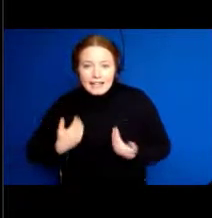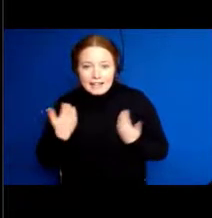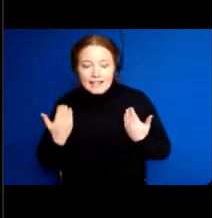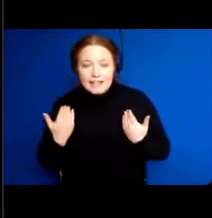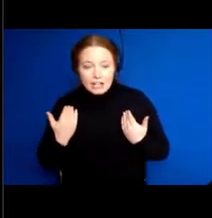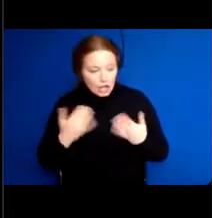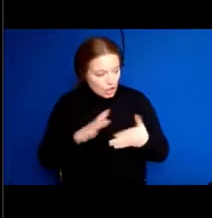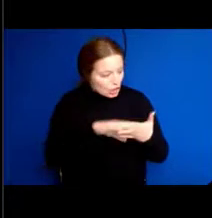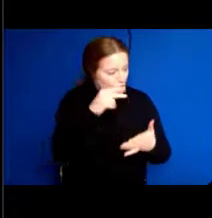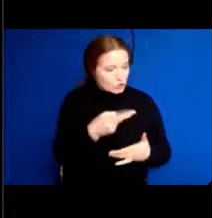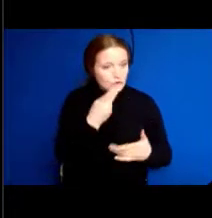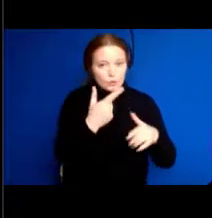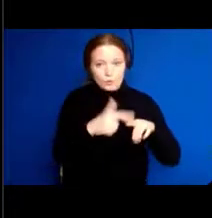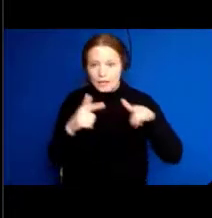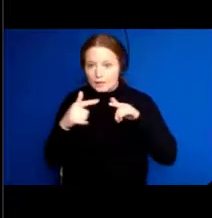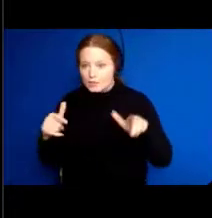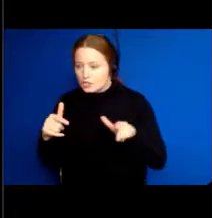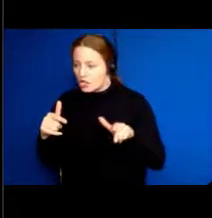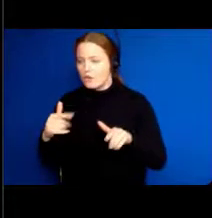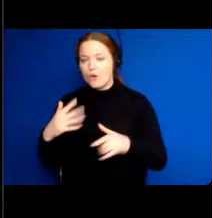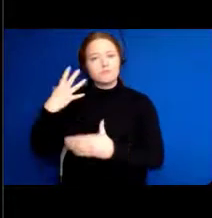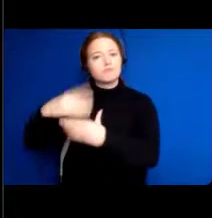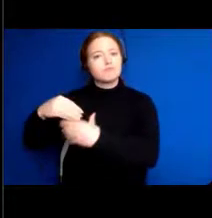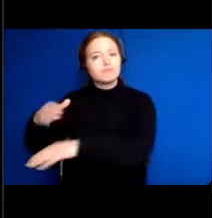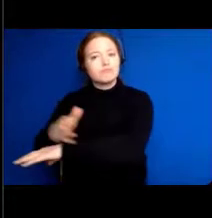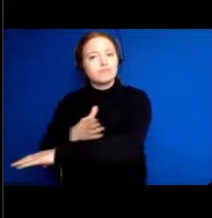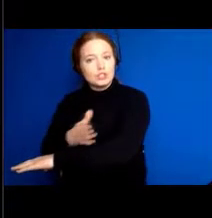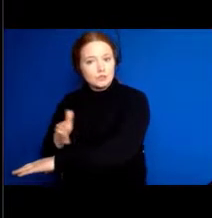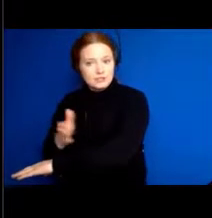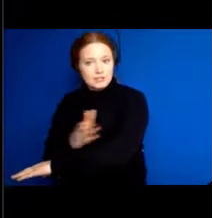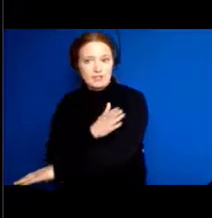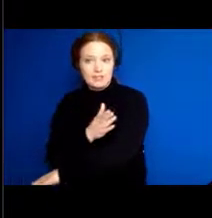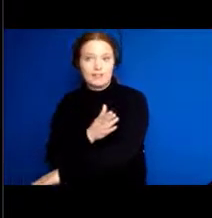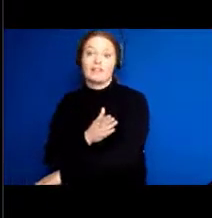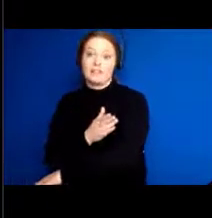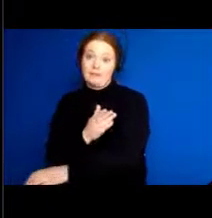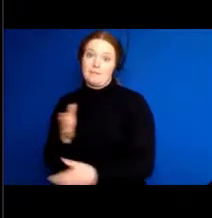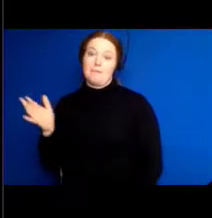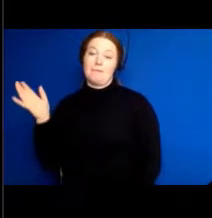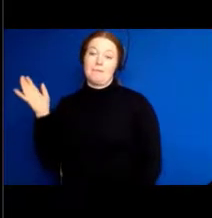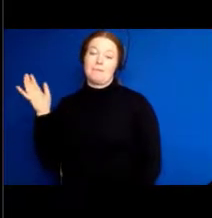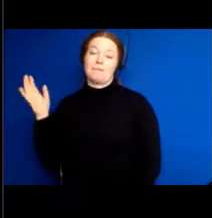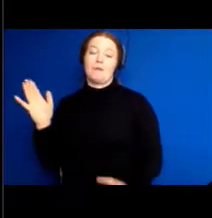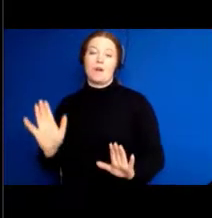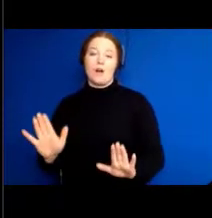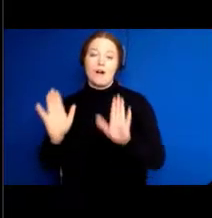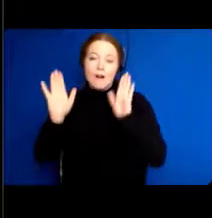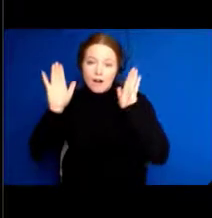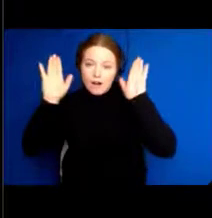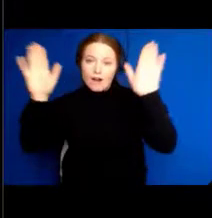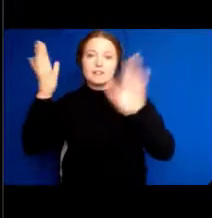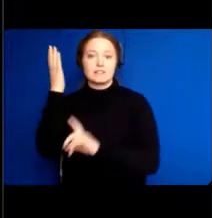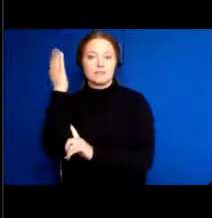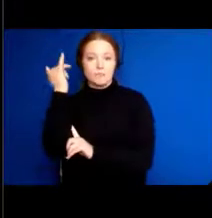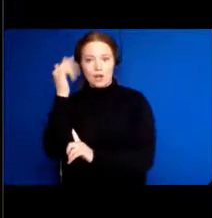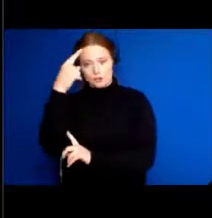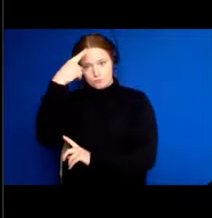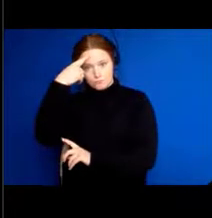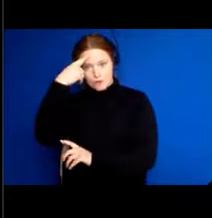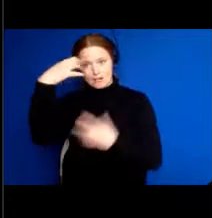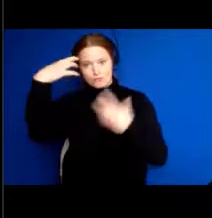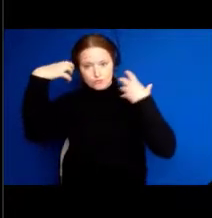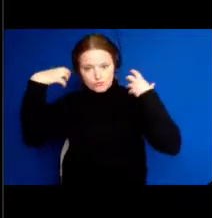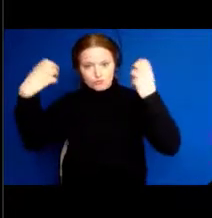exercise. It's also good if you have kept it up. But it's never too late to learn. So just like